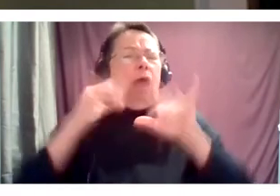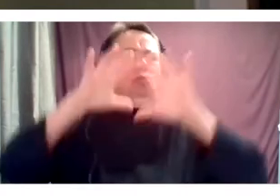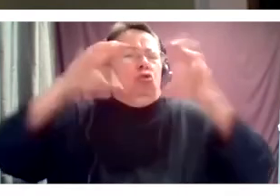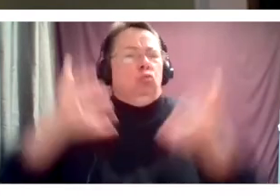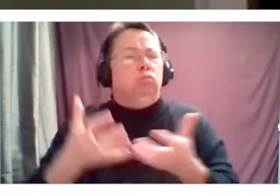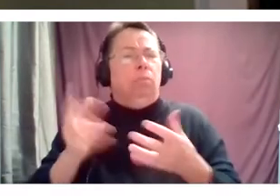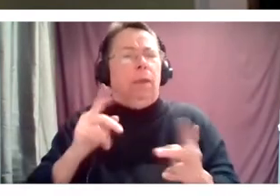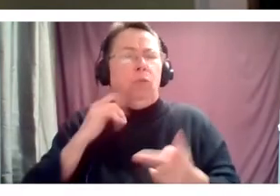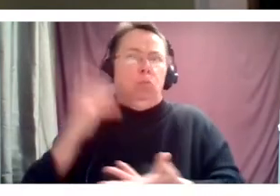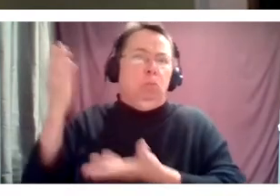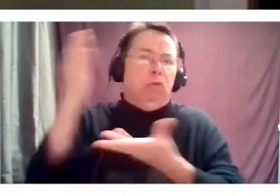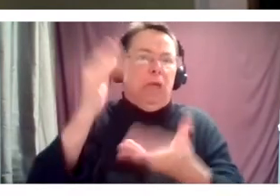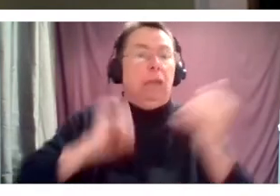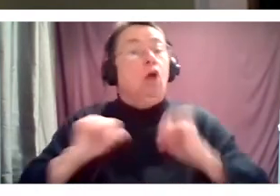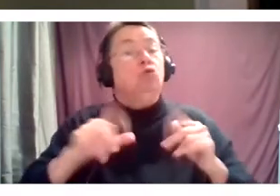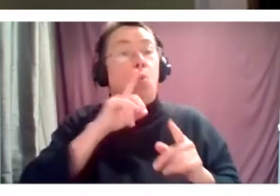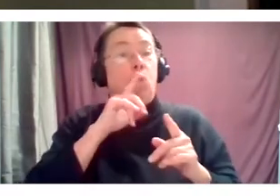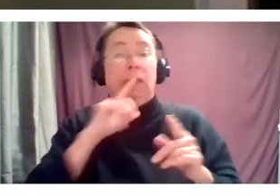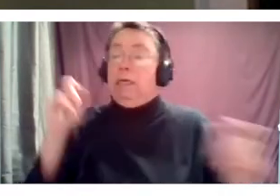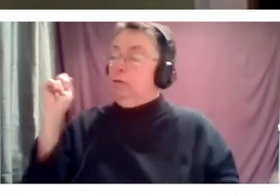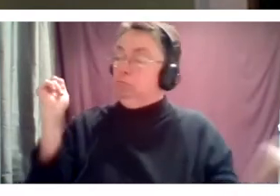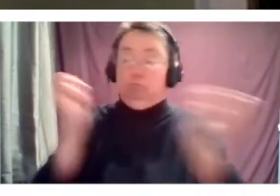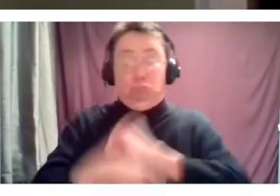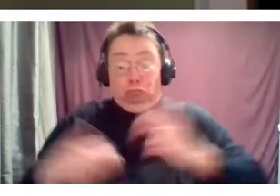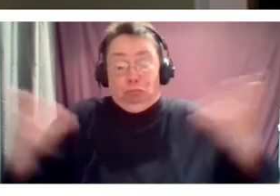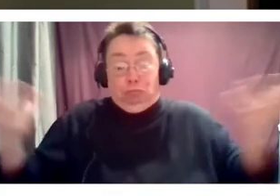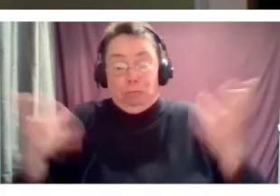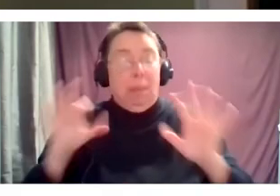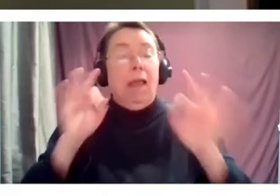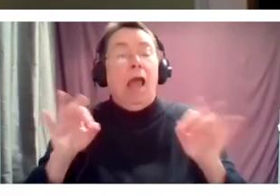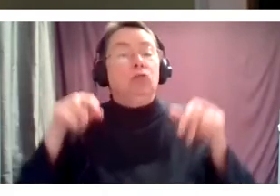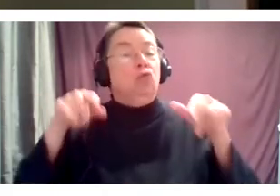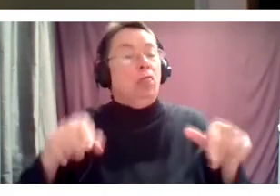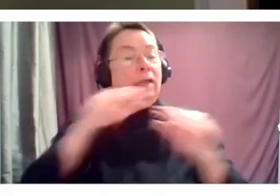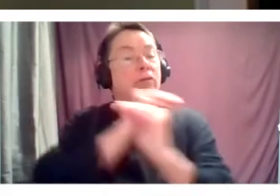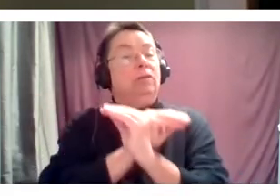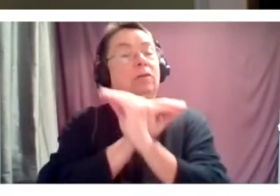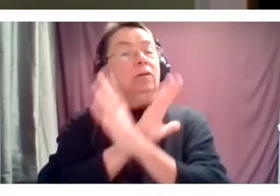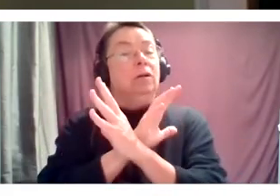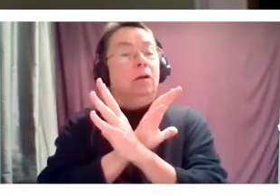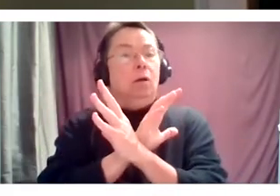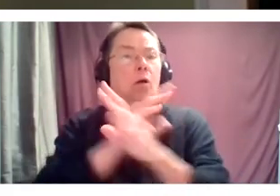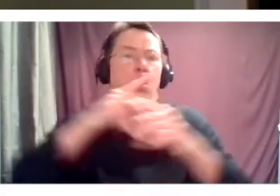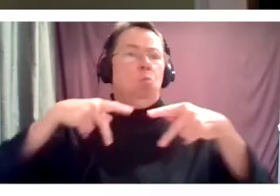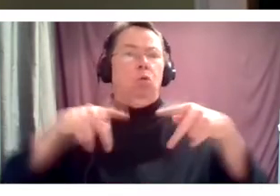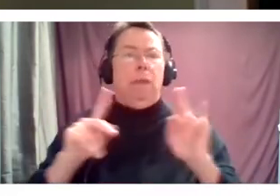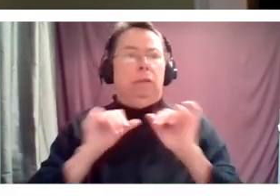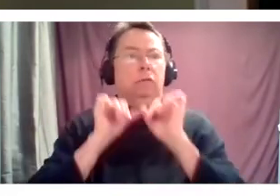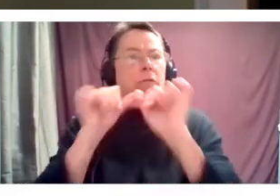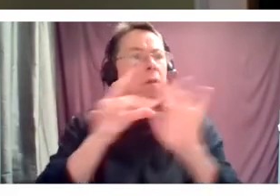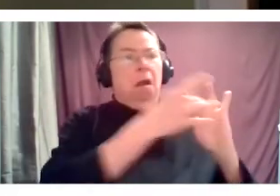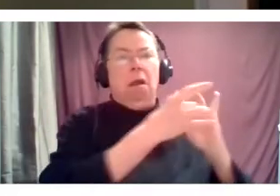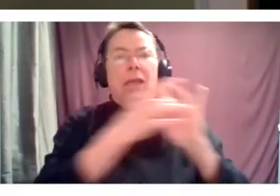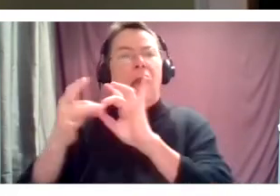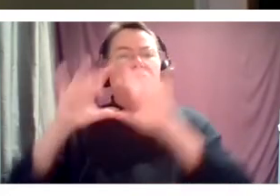fairly direct pivot because this medium allows continued connection even in the face of a